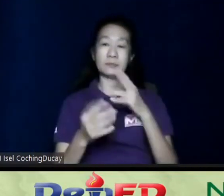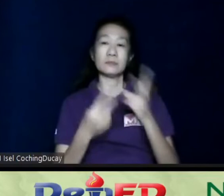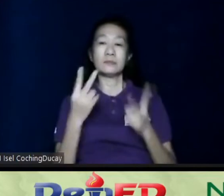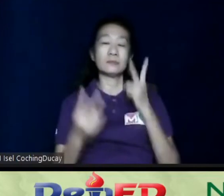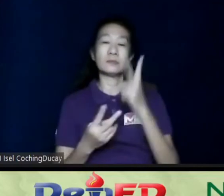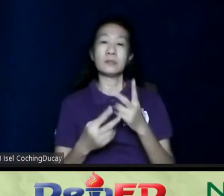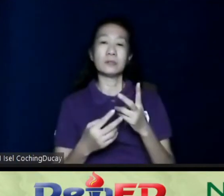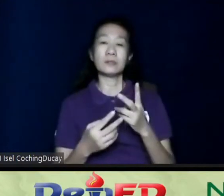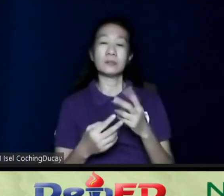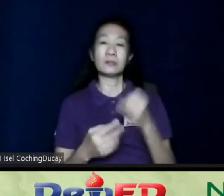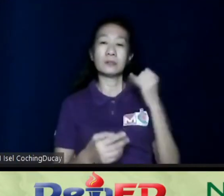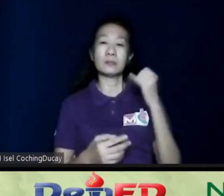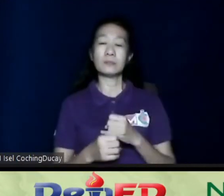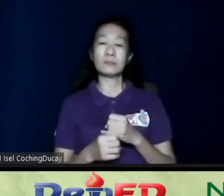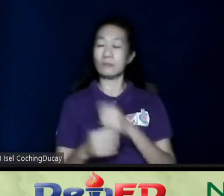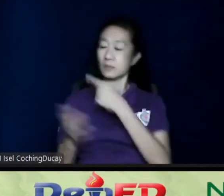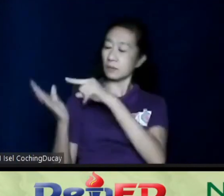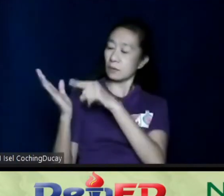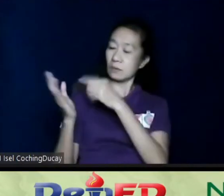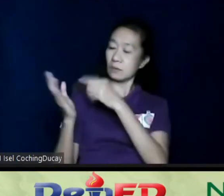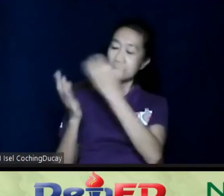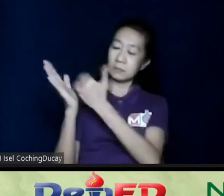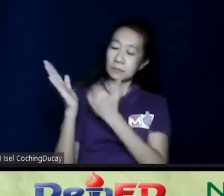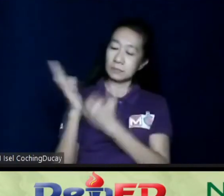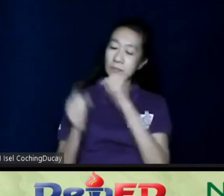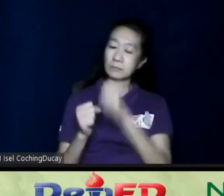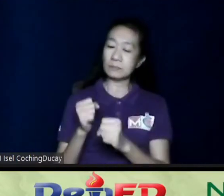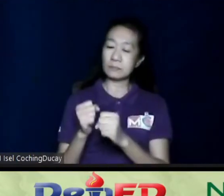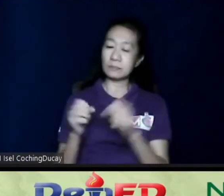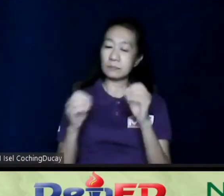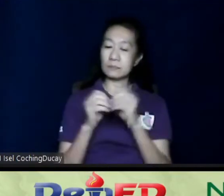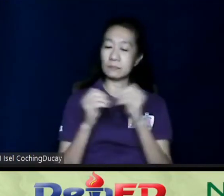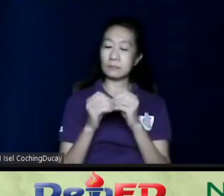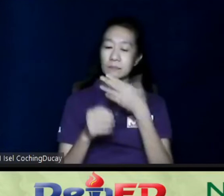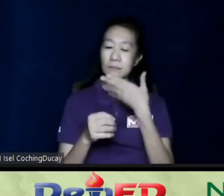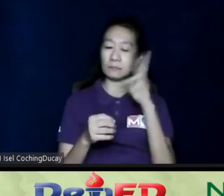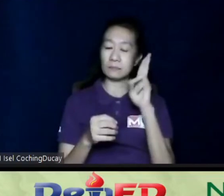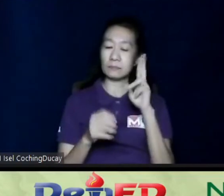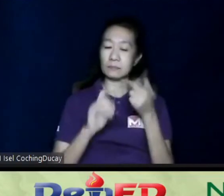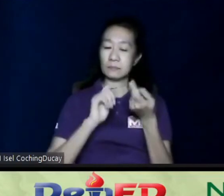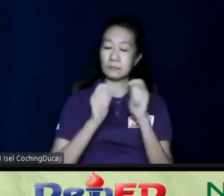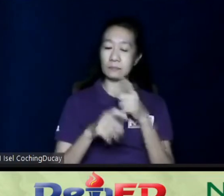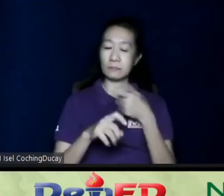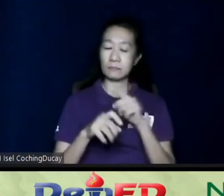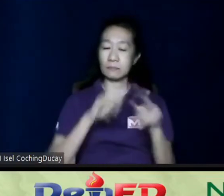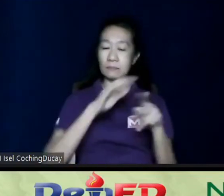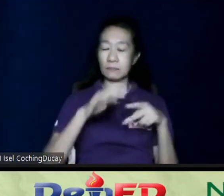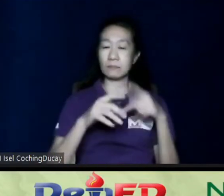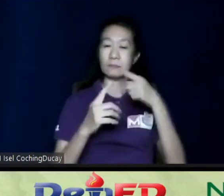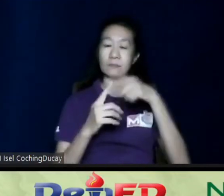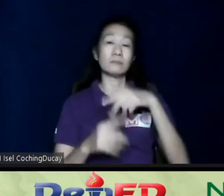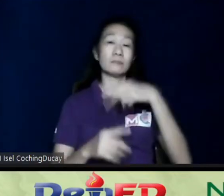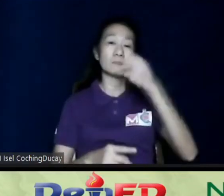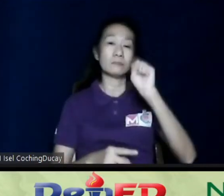imagining their curriculum para mas maging smooth yung transition from preschool to high school.